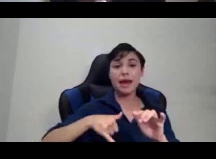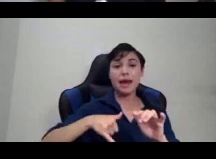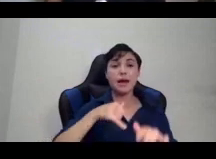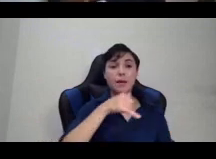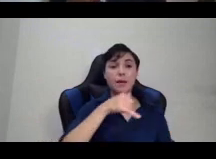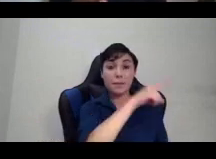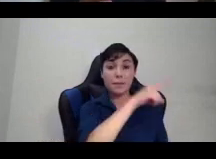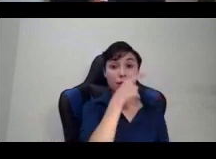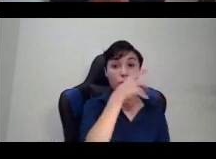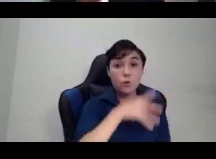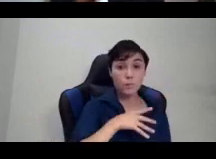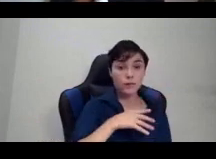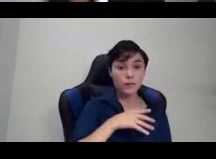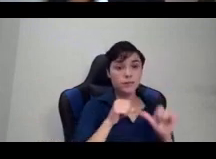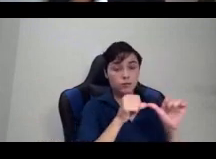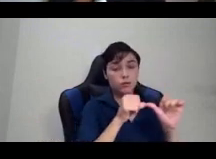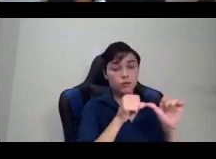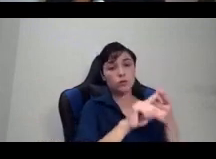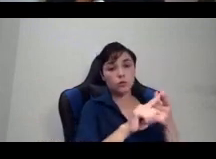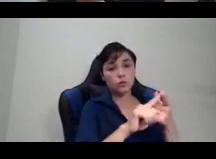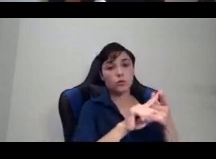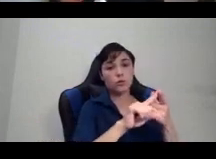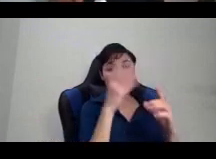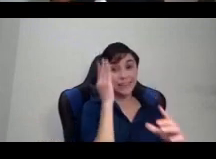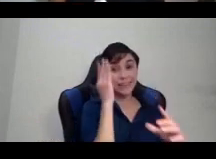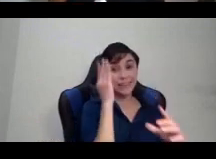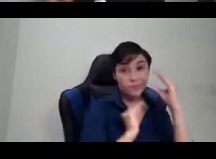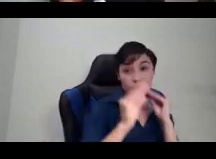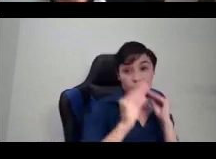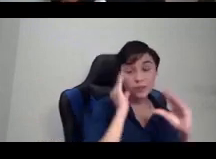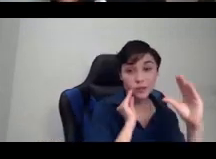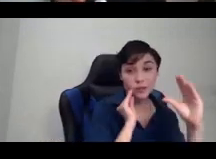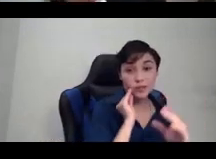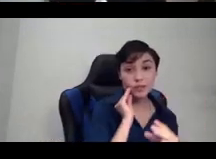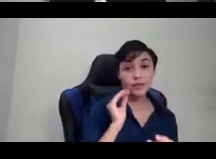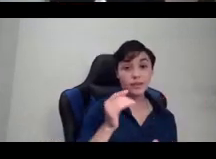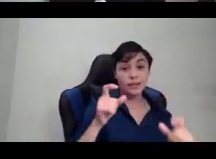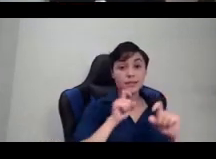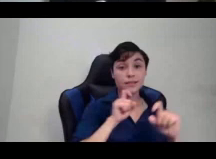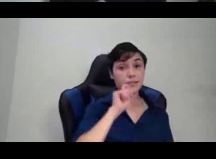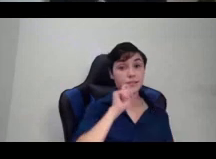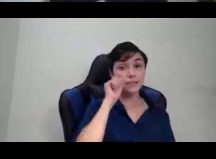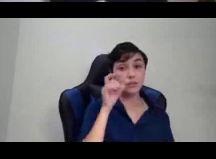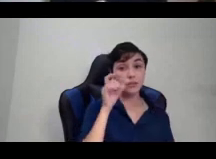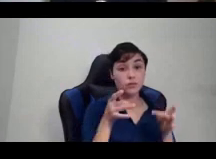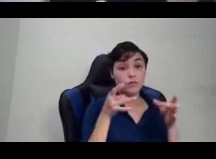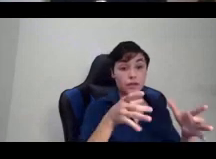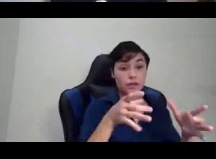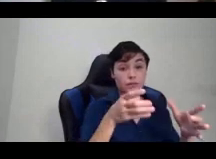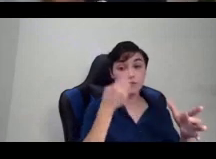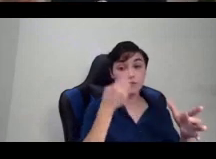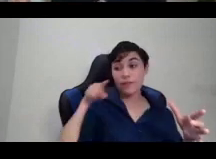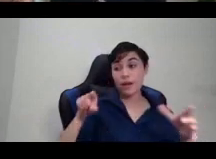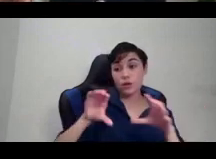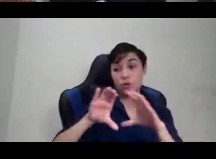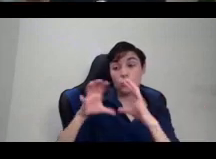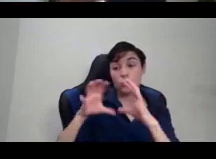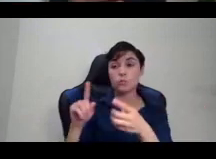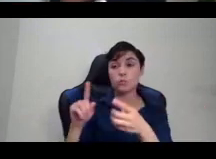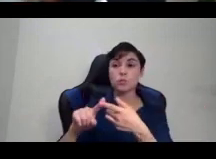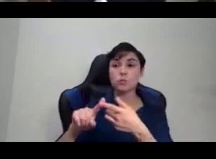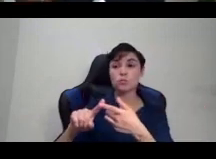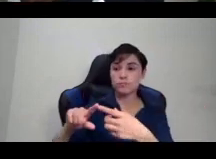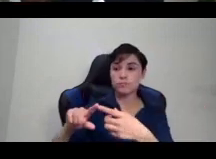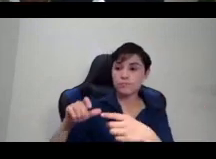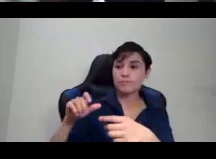create the terror that, that maintained the color line under U.S. apartheid. And so she rightfully pointed